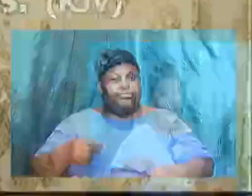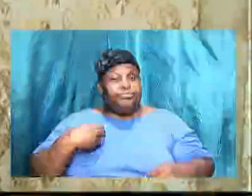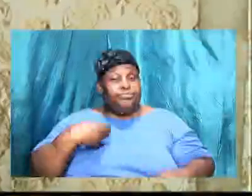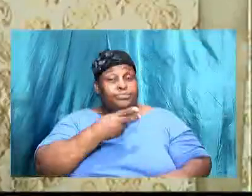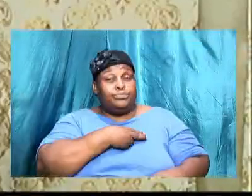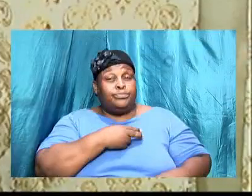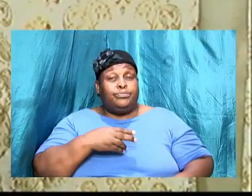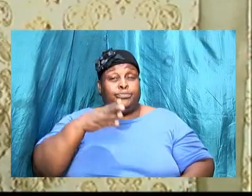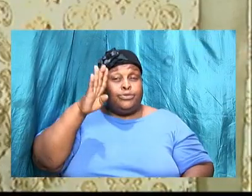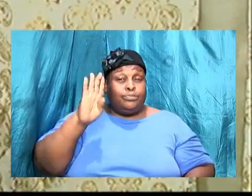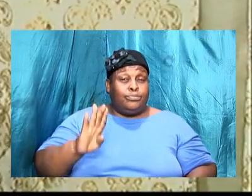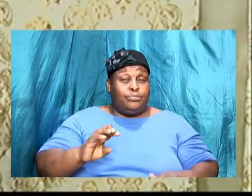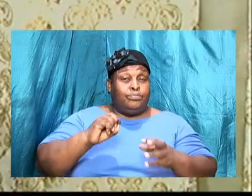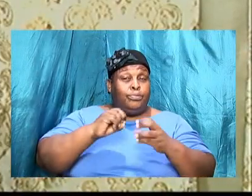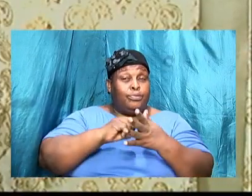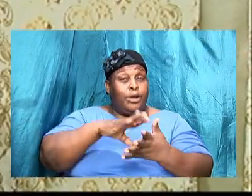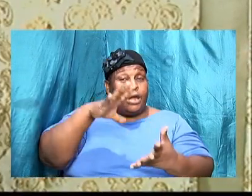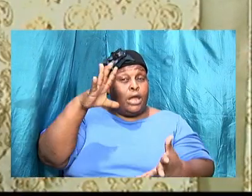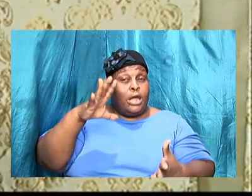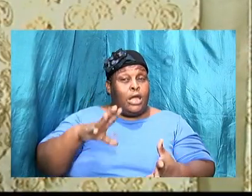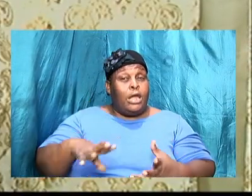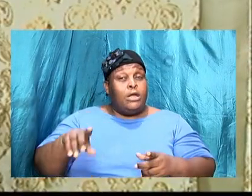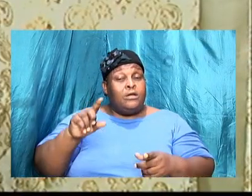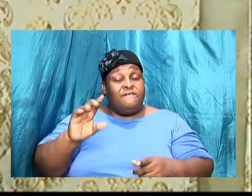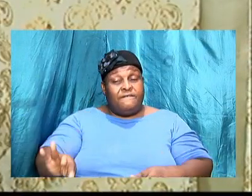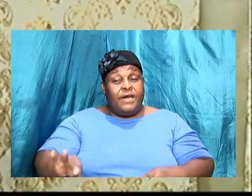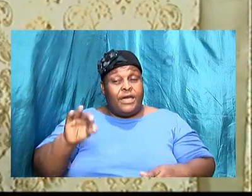to find to abide